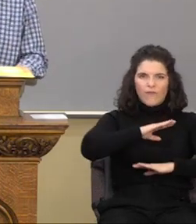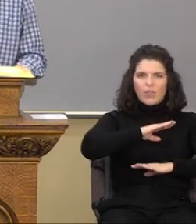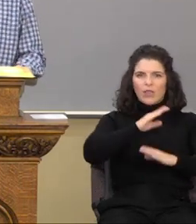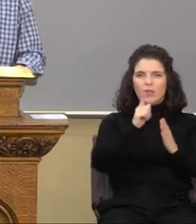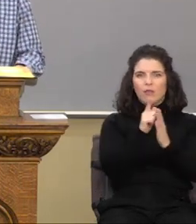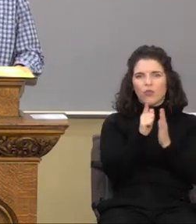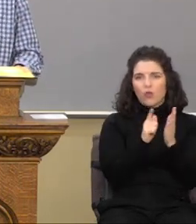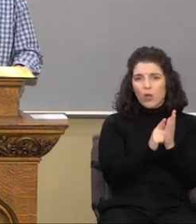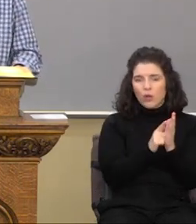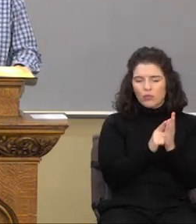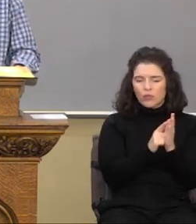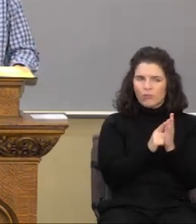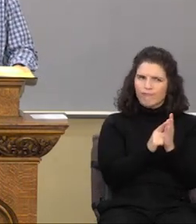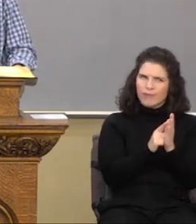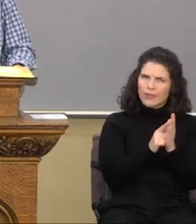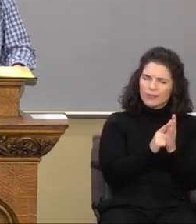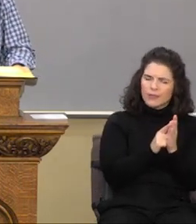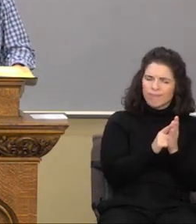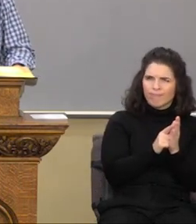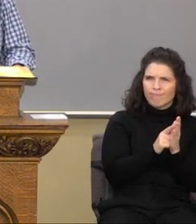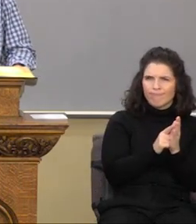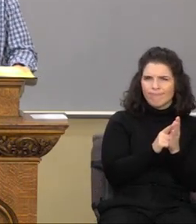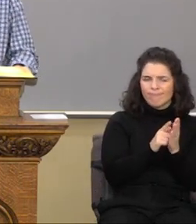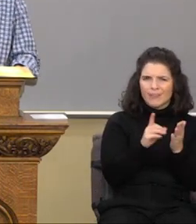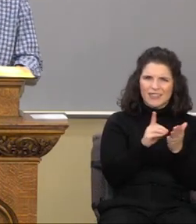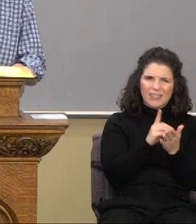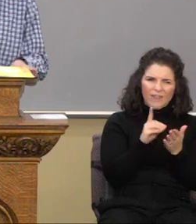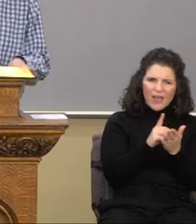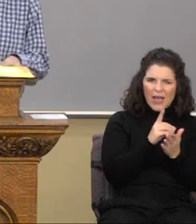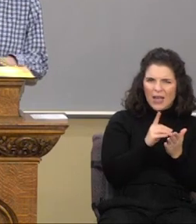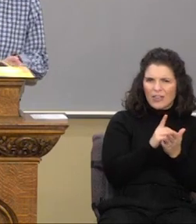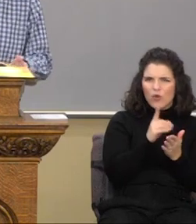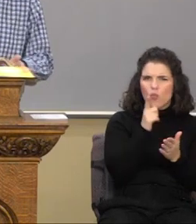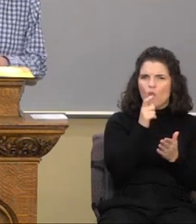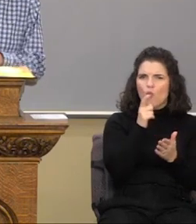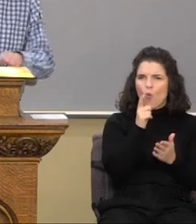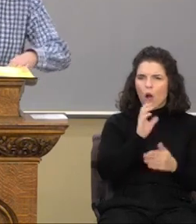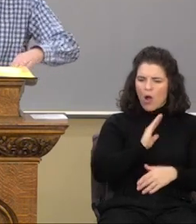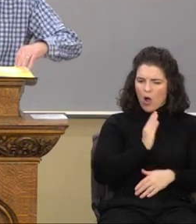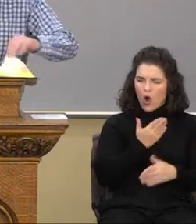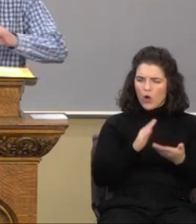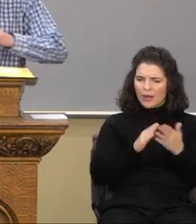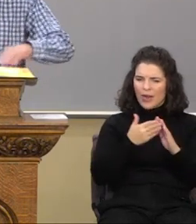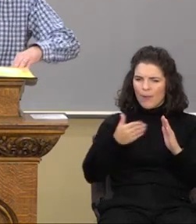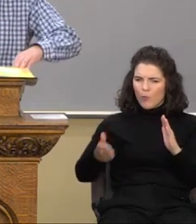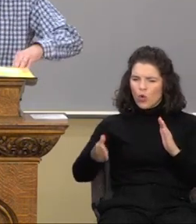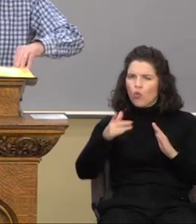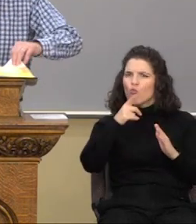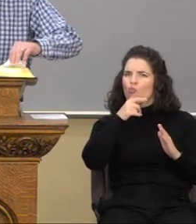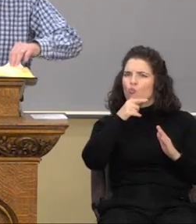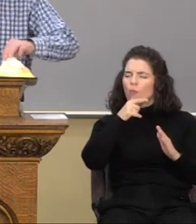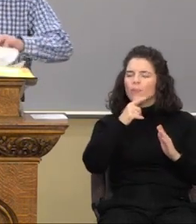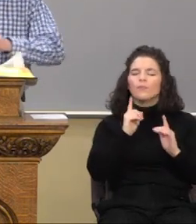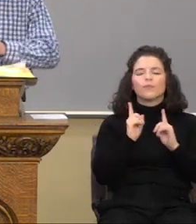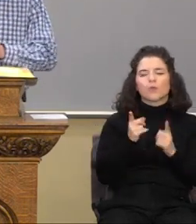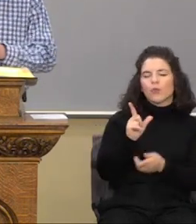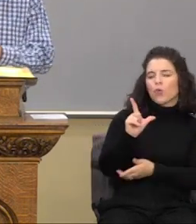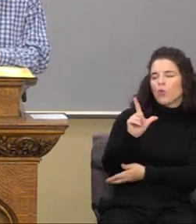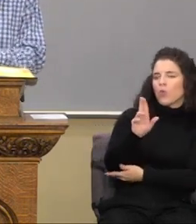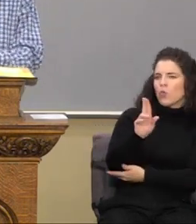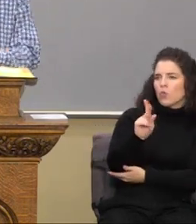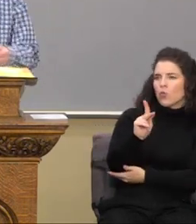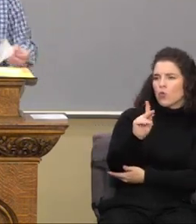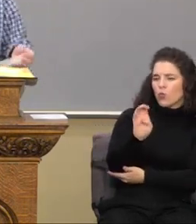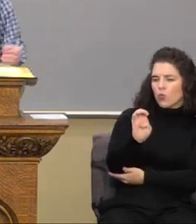define who is, quote, our neighbor. Let's go to Luke chapter 10. OK, Luke chapter 10. A fascinating